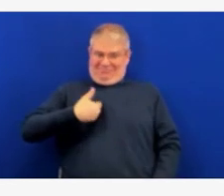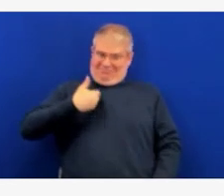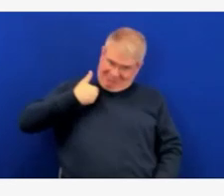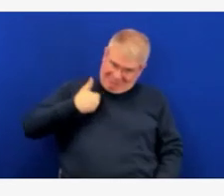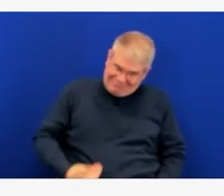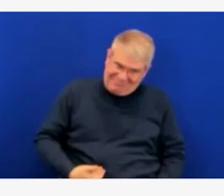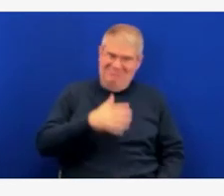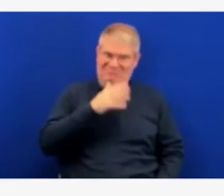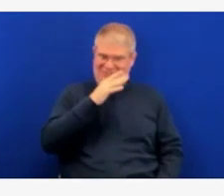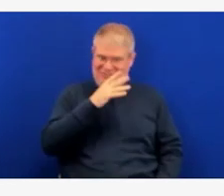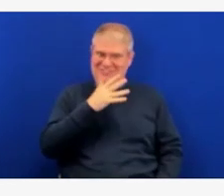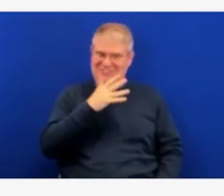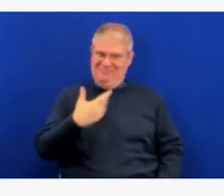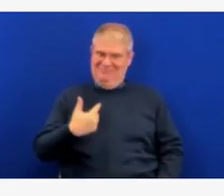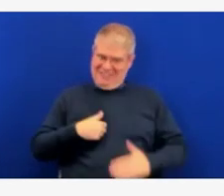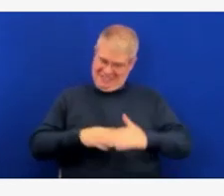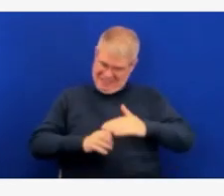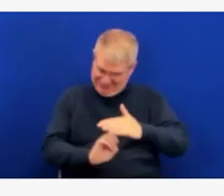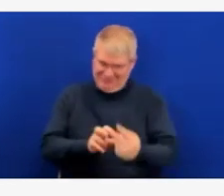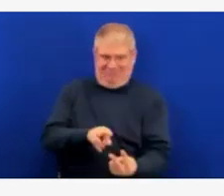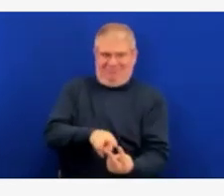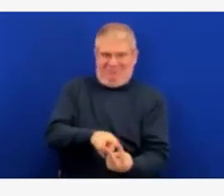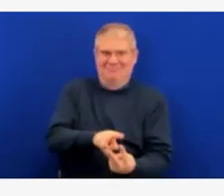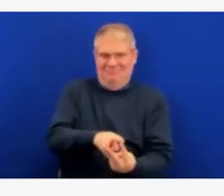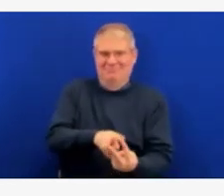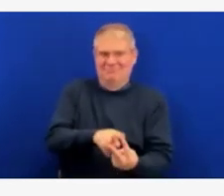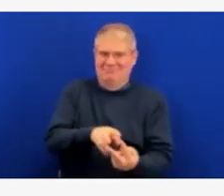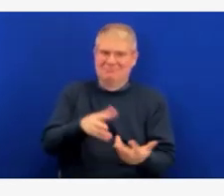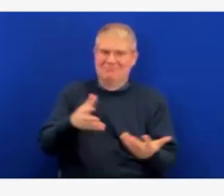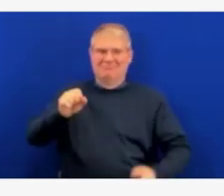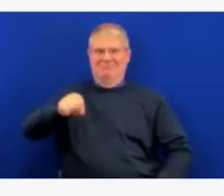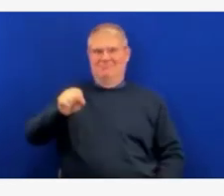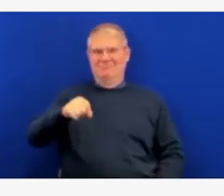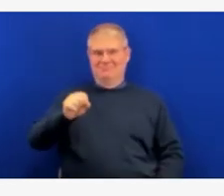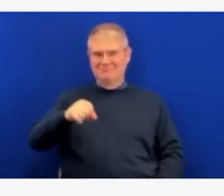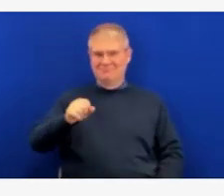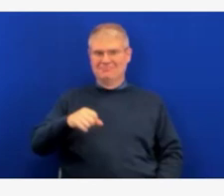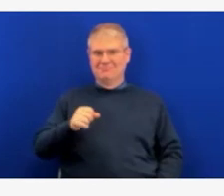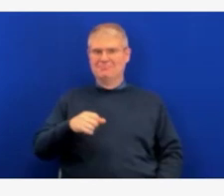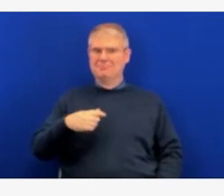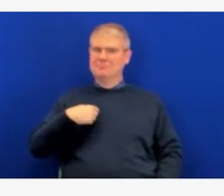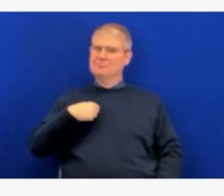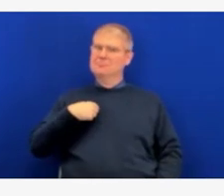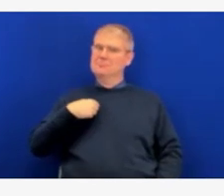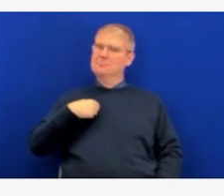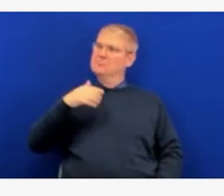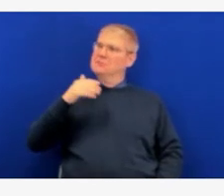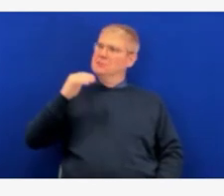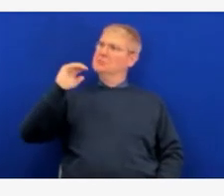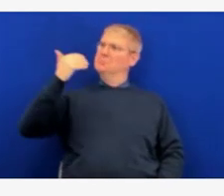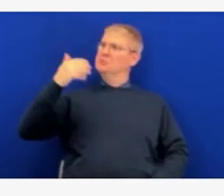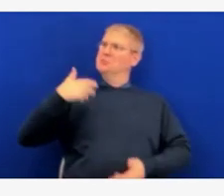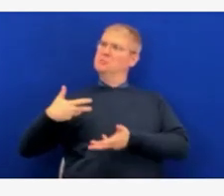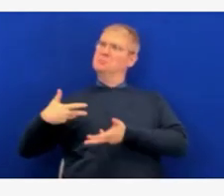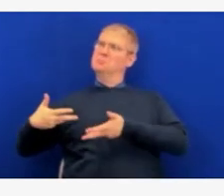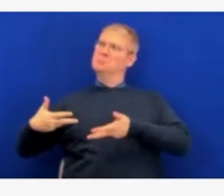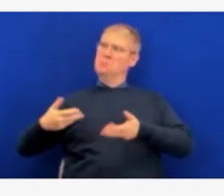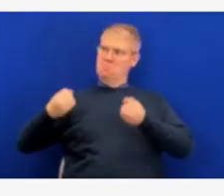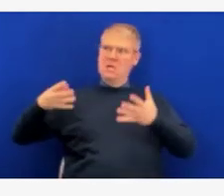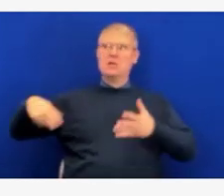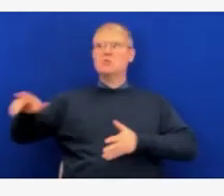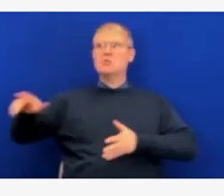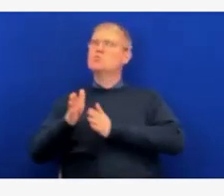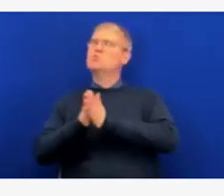And, I mean, in general, I feel like there's a positive and excitement about it, a positive mood about it.